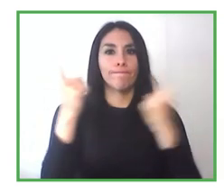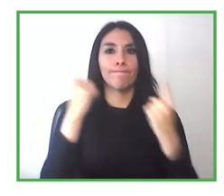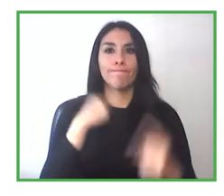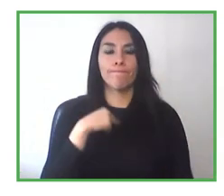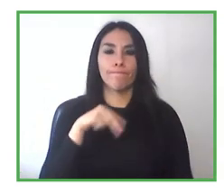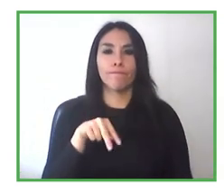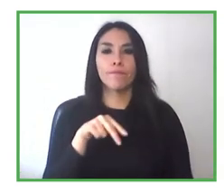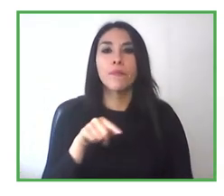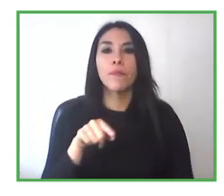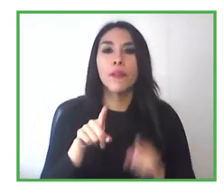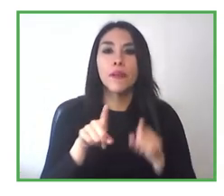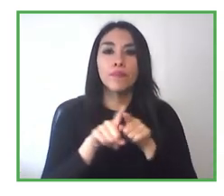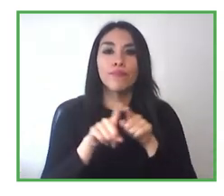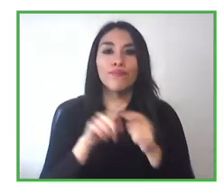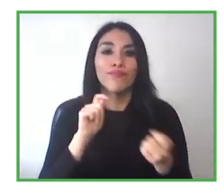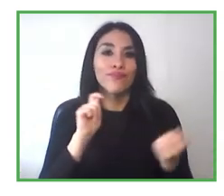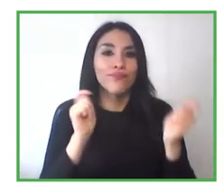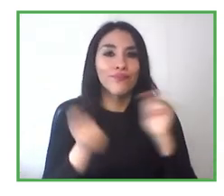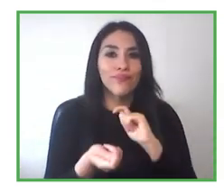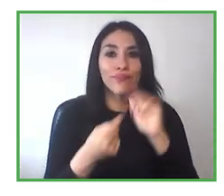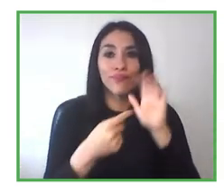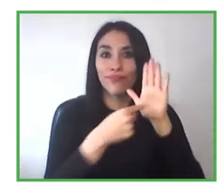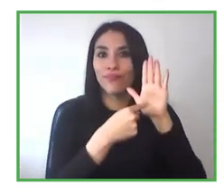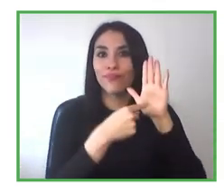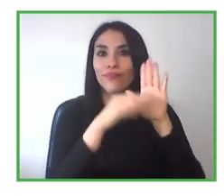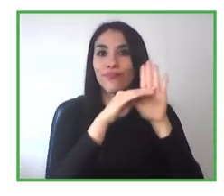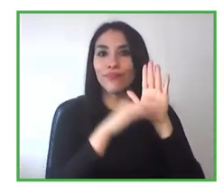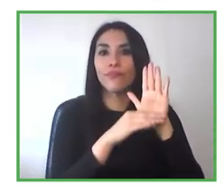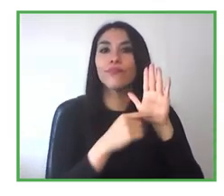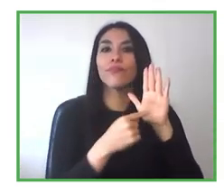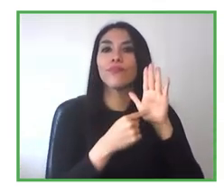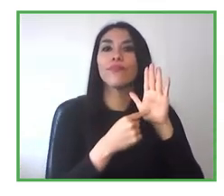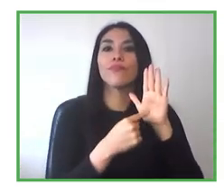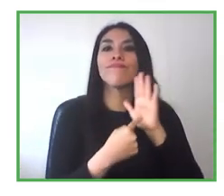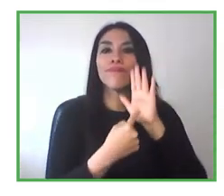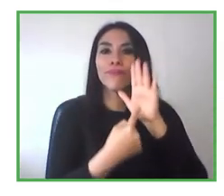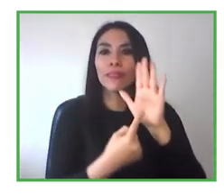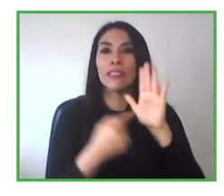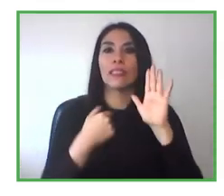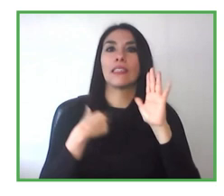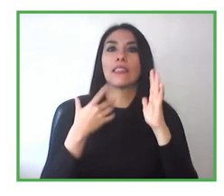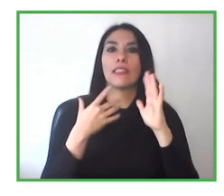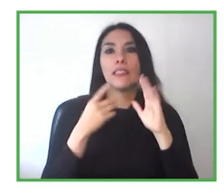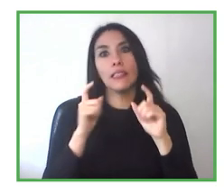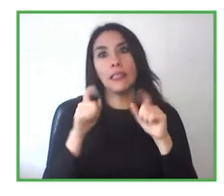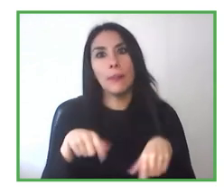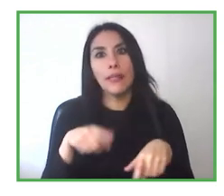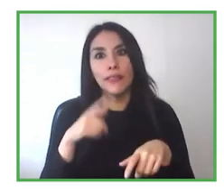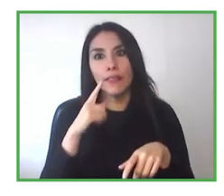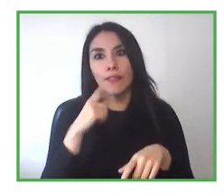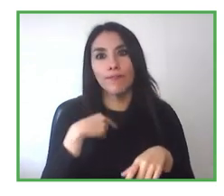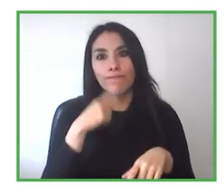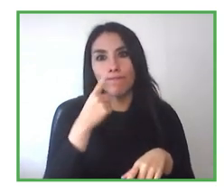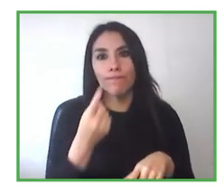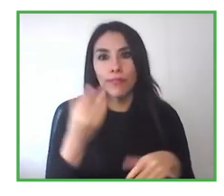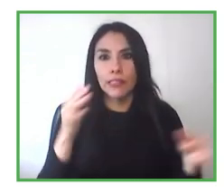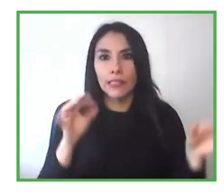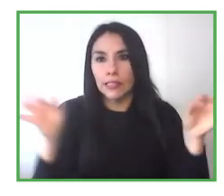modification to the law, which will have a